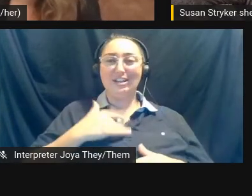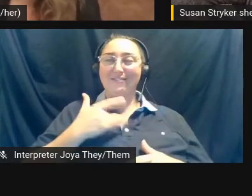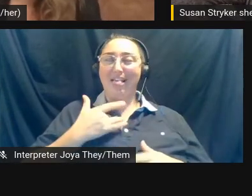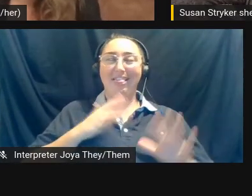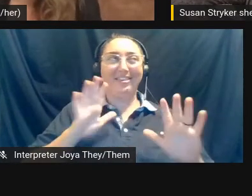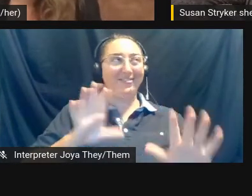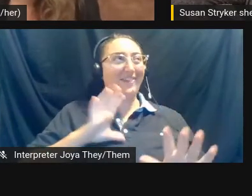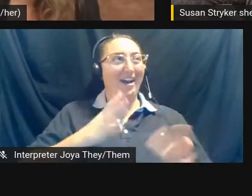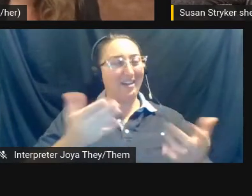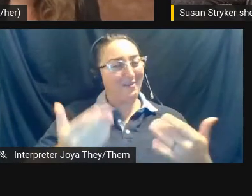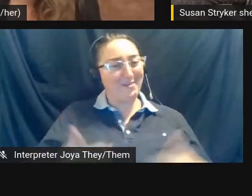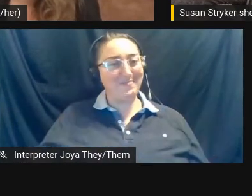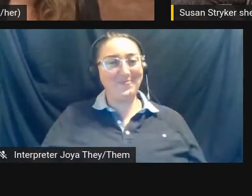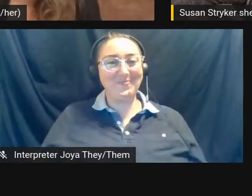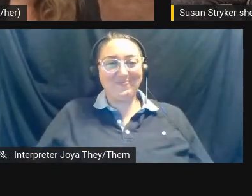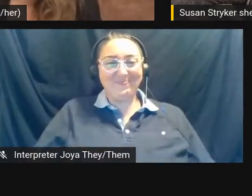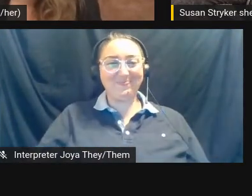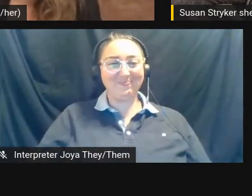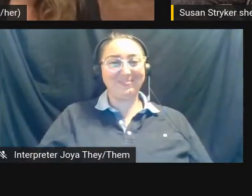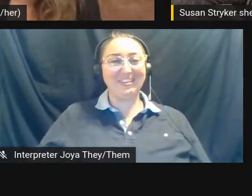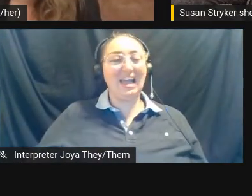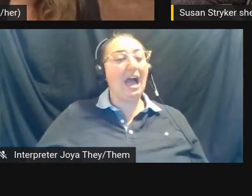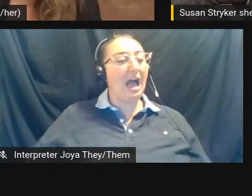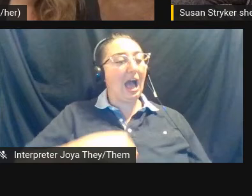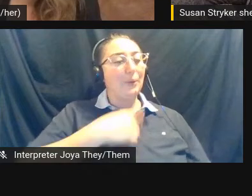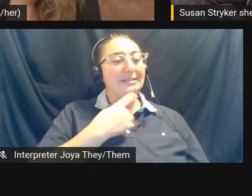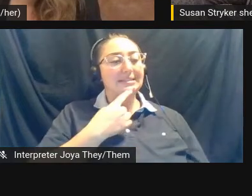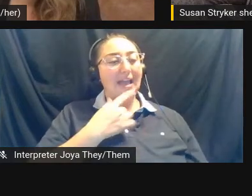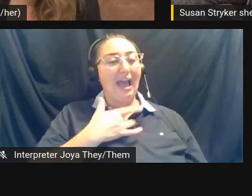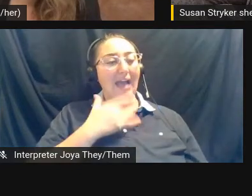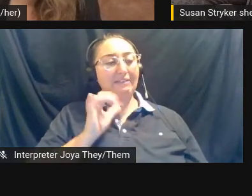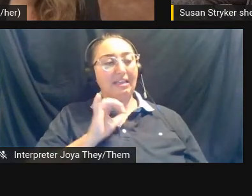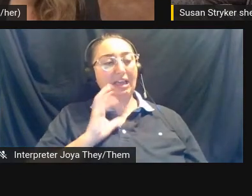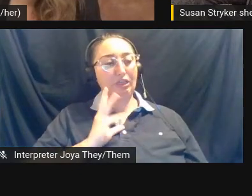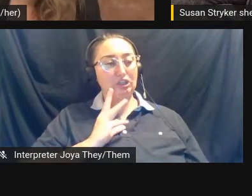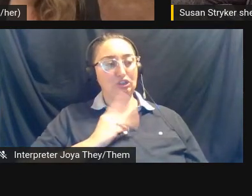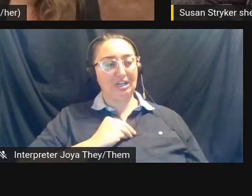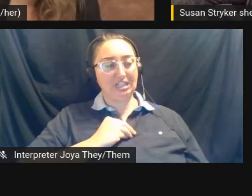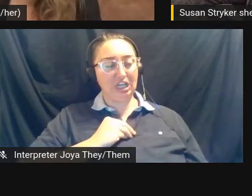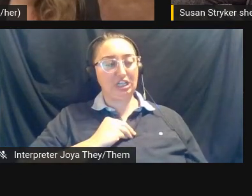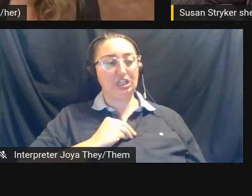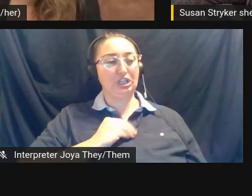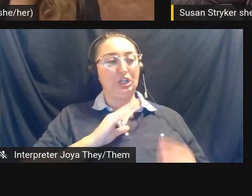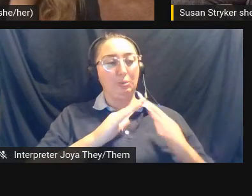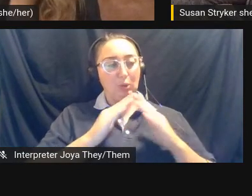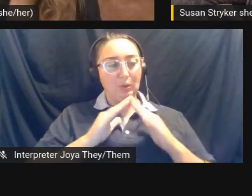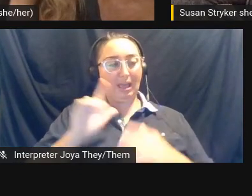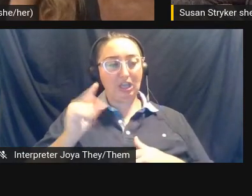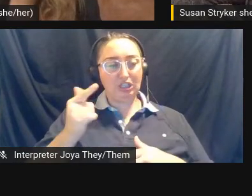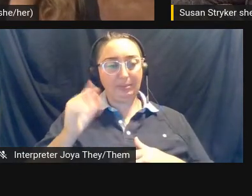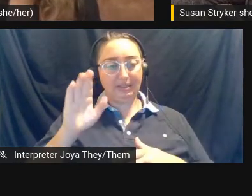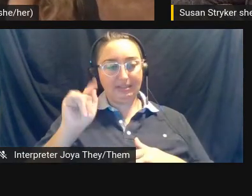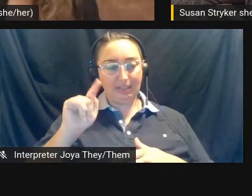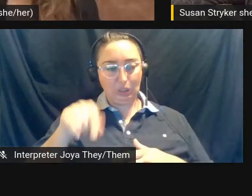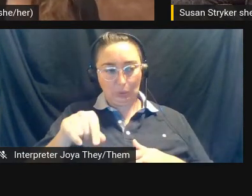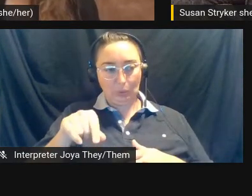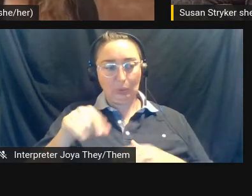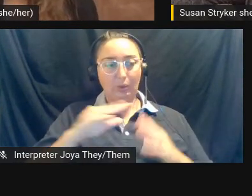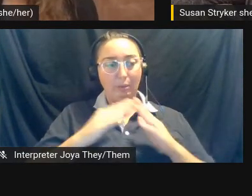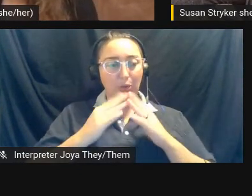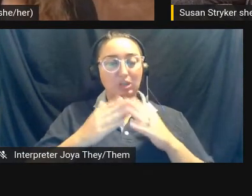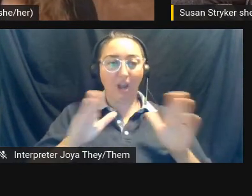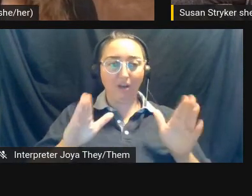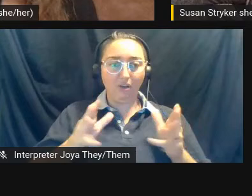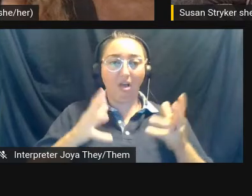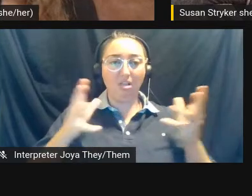Um, I would say that I feel like the transgender community and the LGBTQ community in general is a